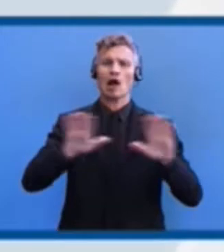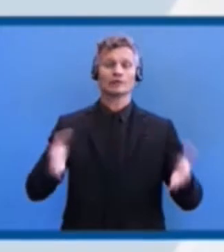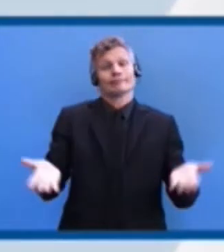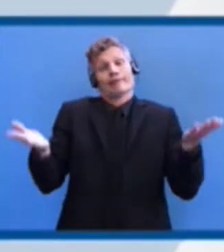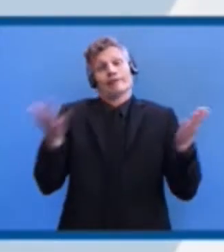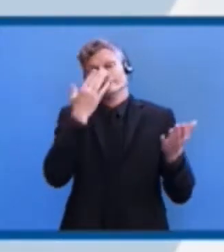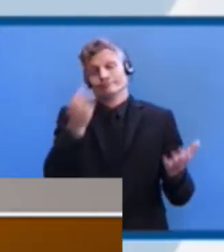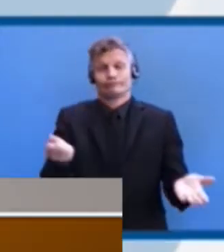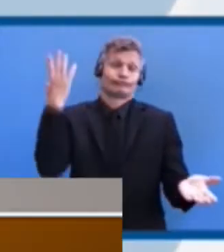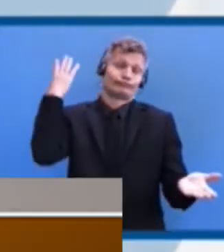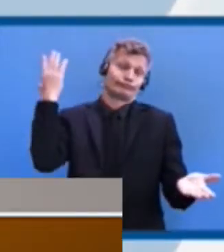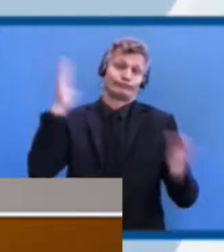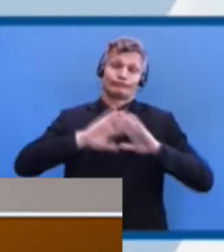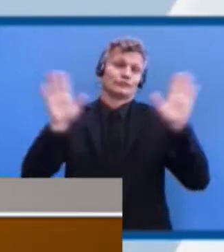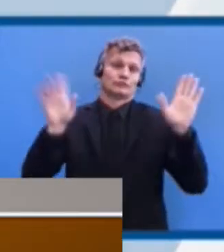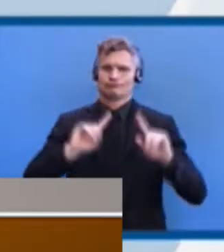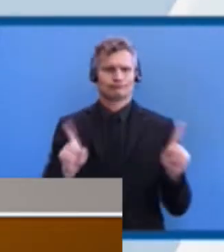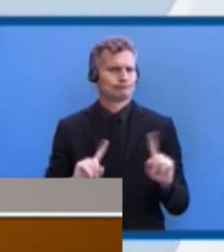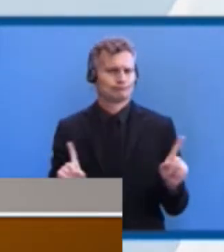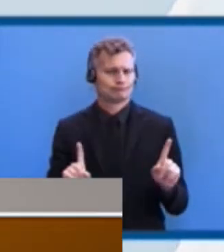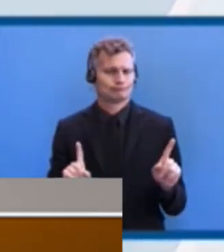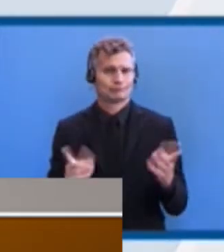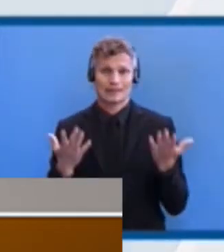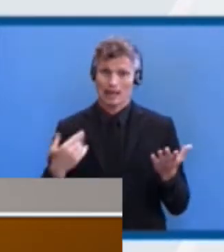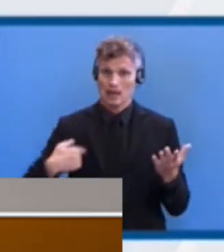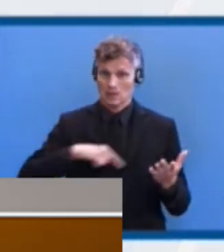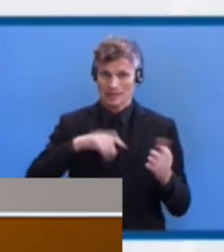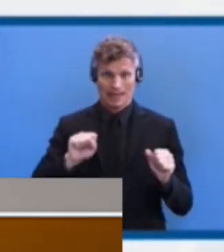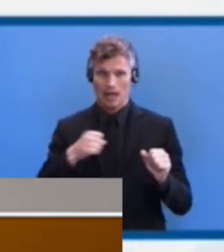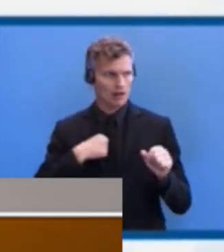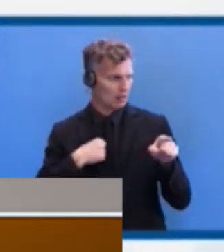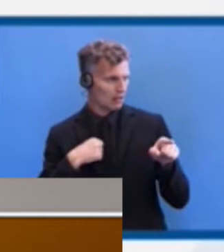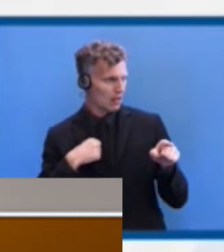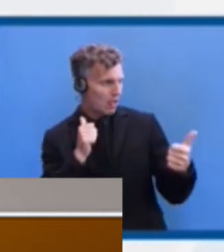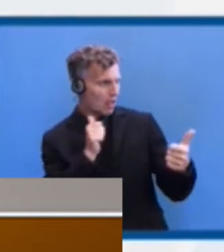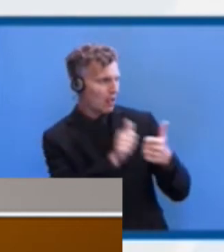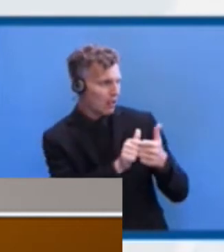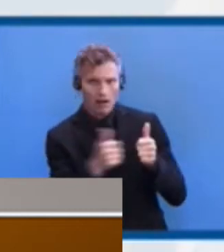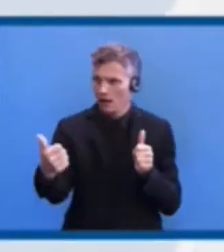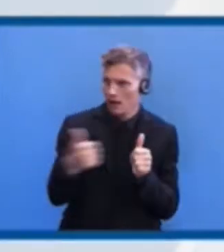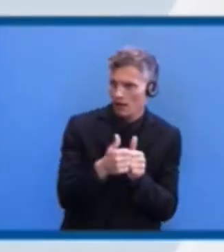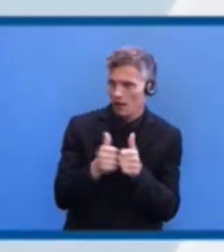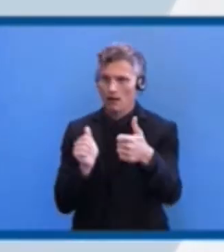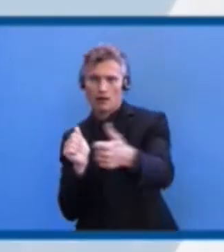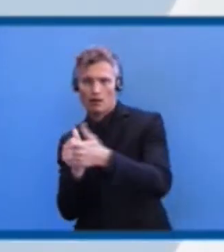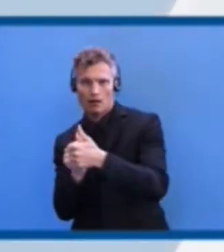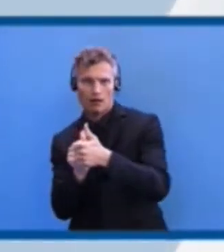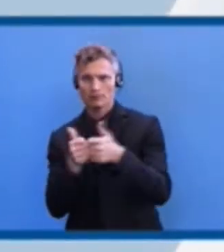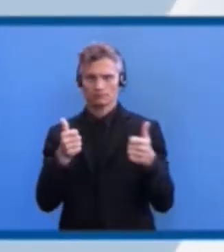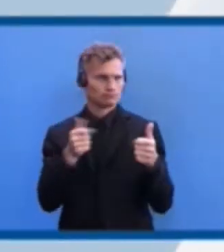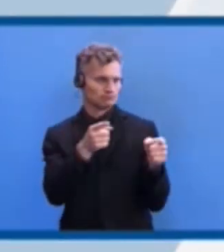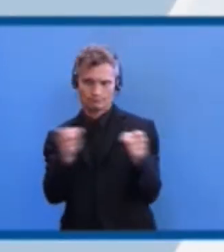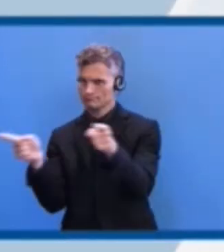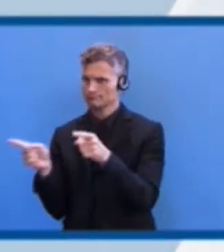and partnerships, we can tackle the common risks that threaten us. Let us leave no one behind